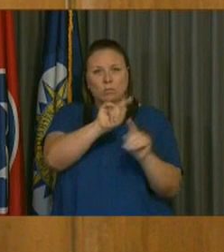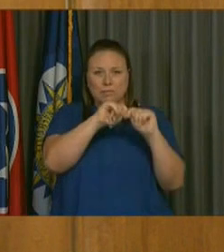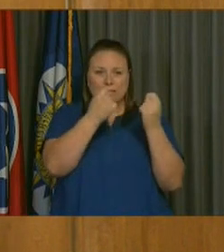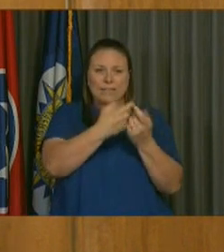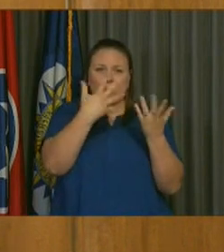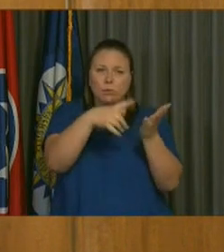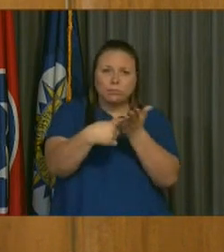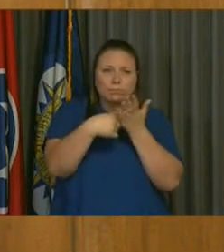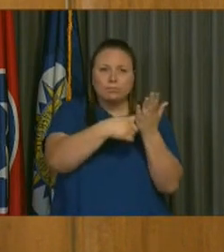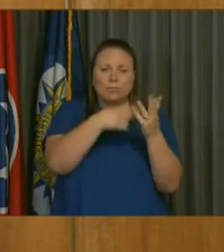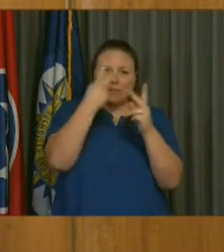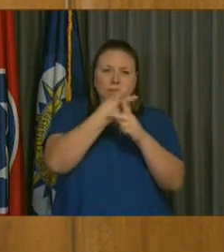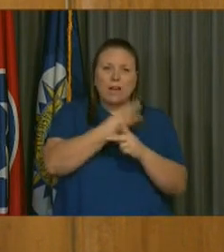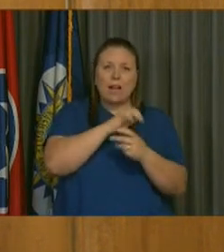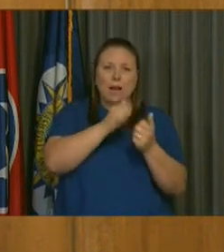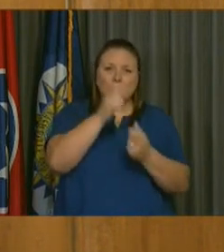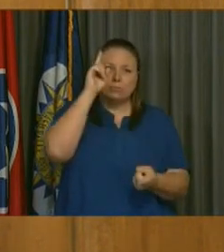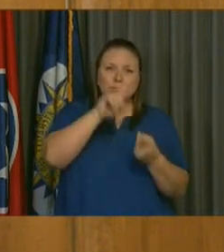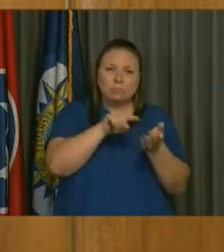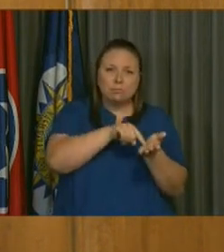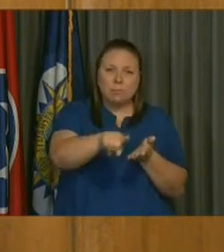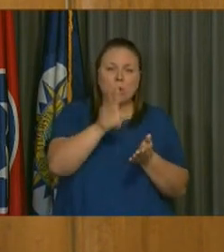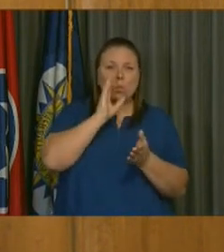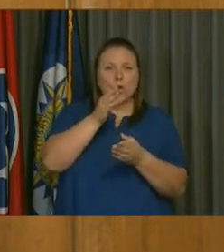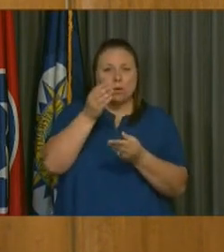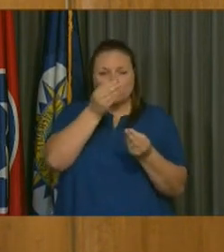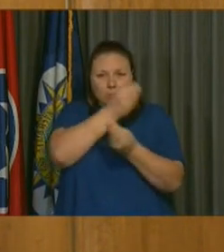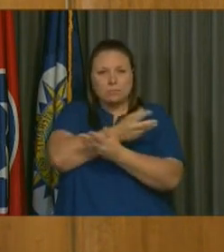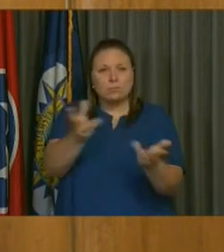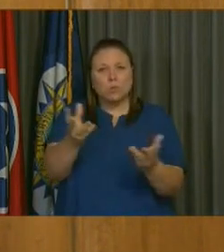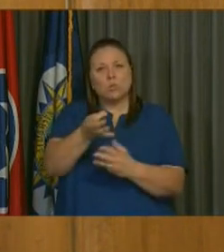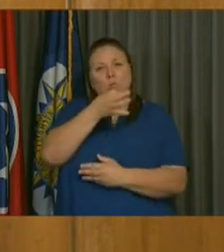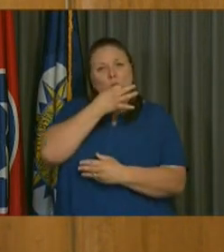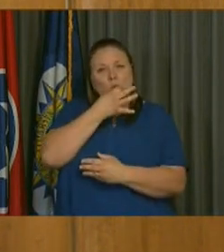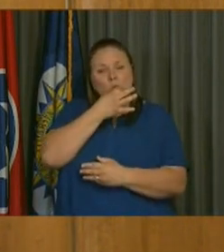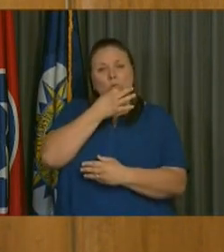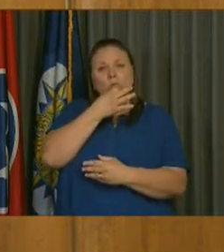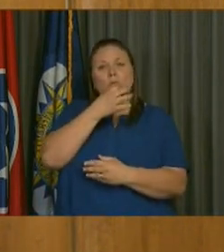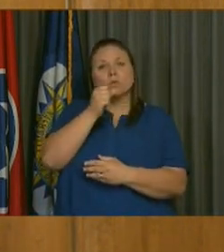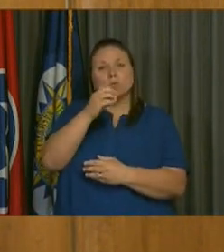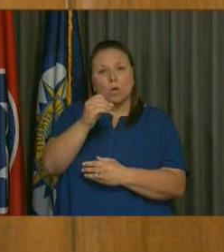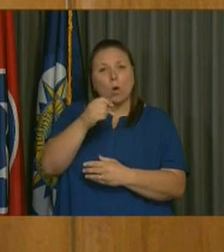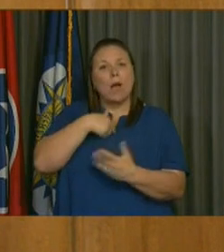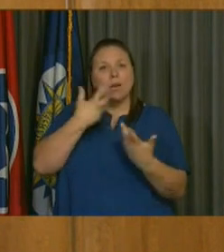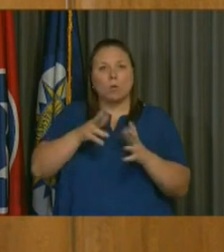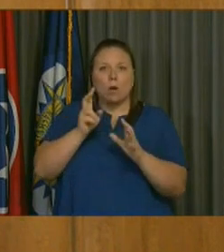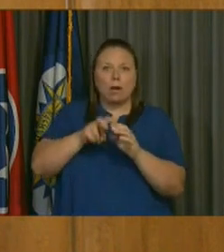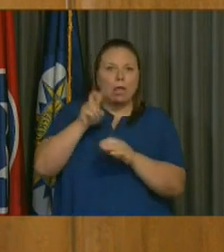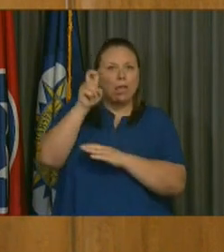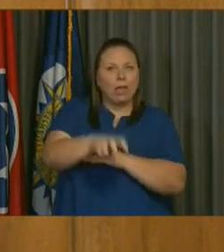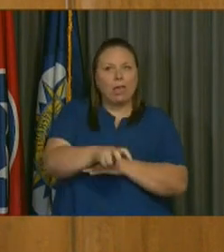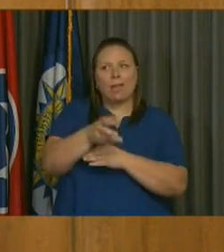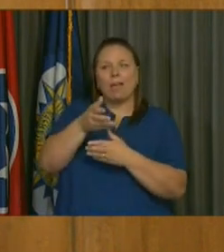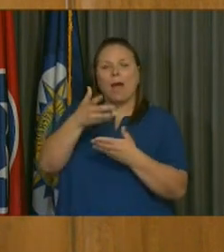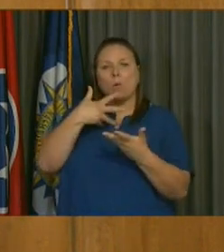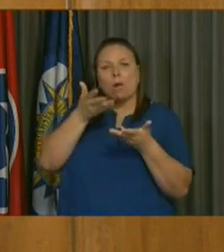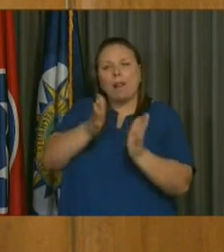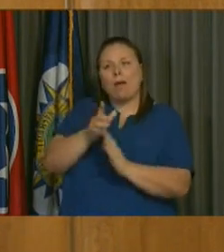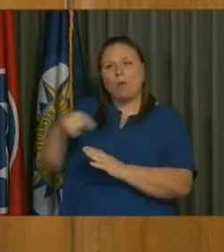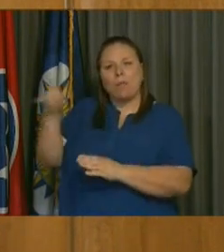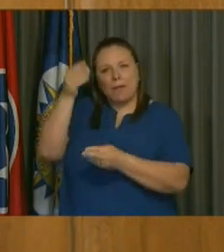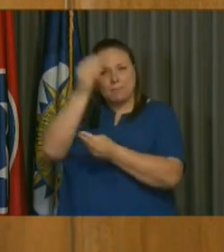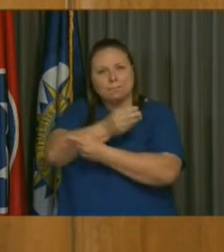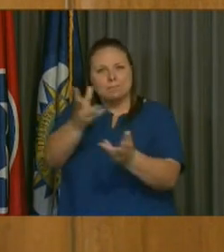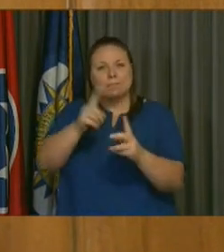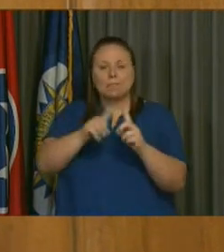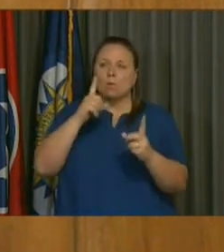so, and they will be sharing the details with the school board in due course. So I'll be careful here today not to jump in front of them, but we are truly